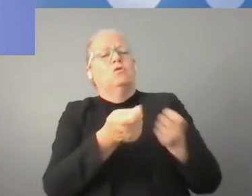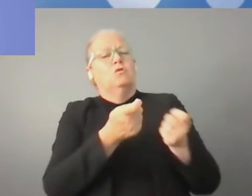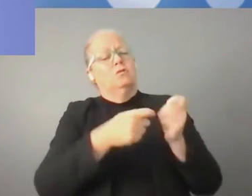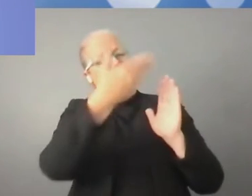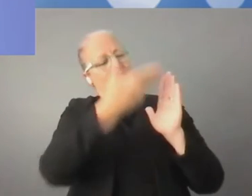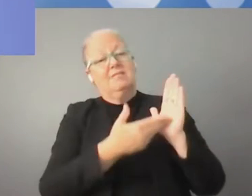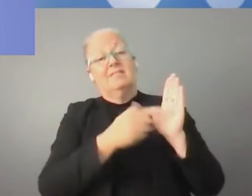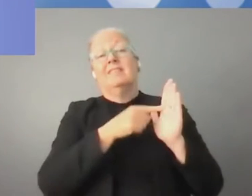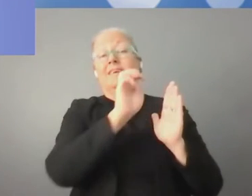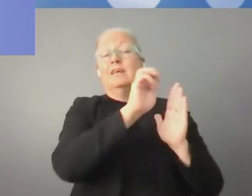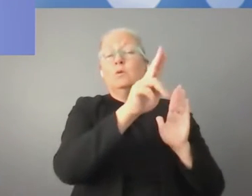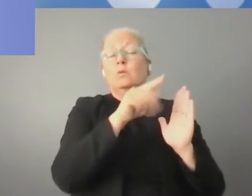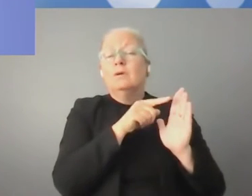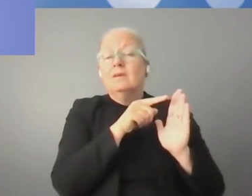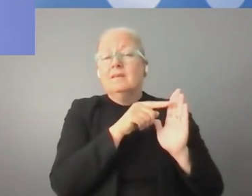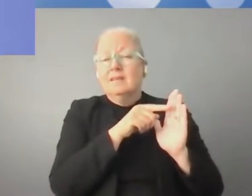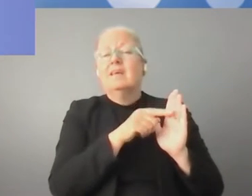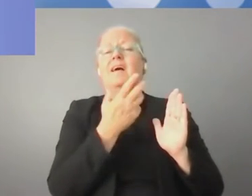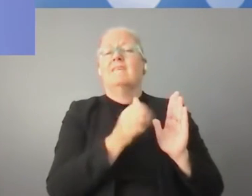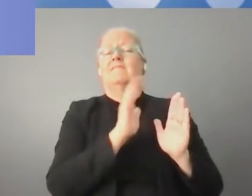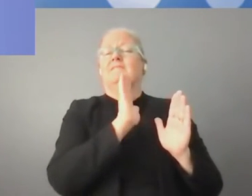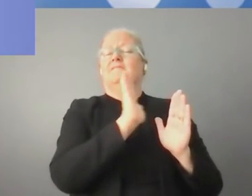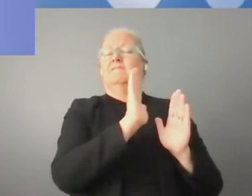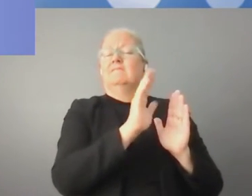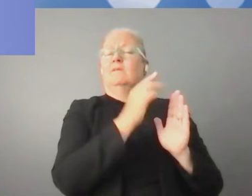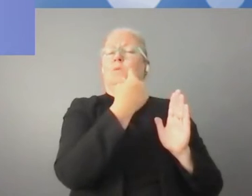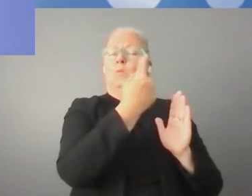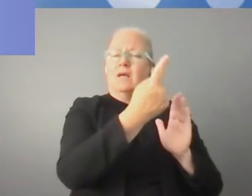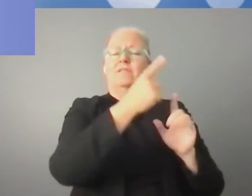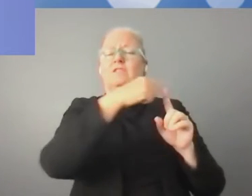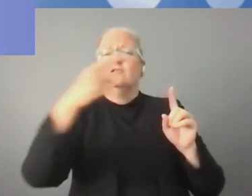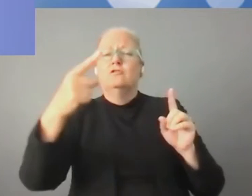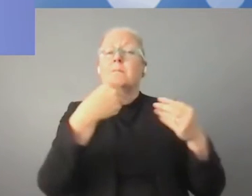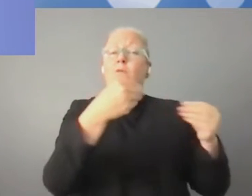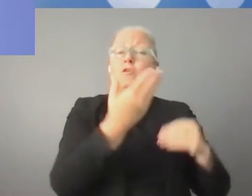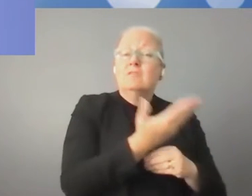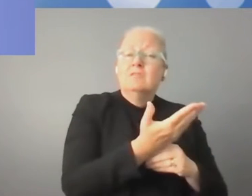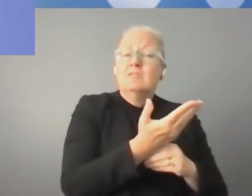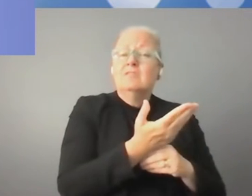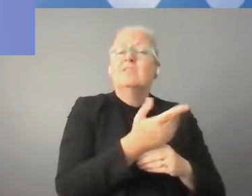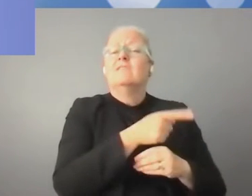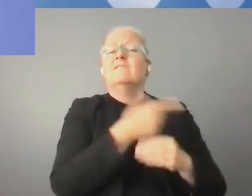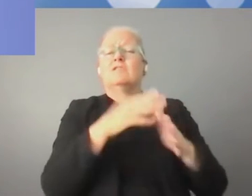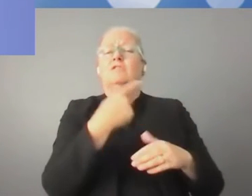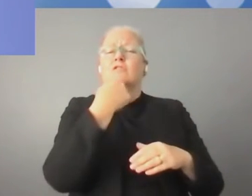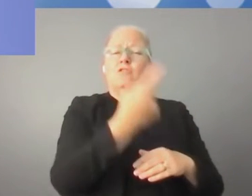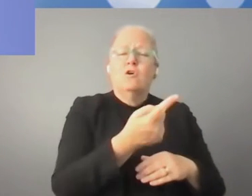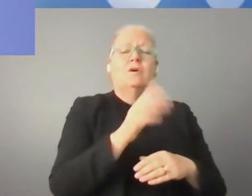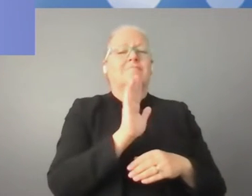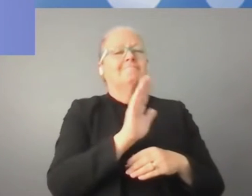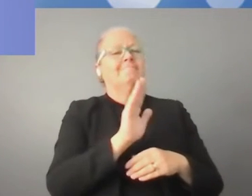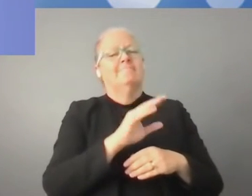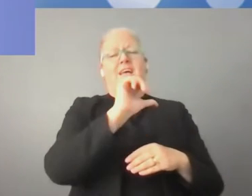the single digital market. Digital Markets Act has been already mentioned here. It has to provide